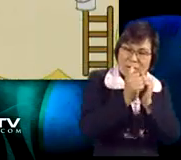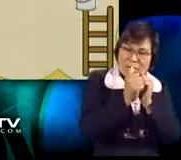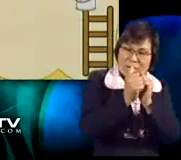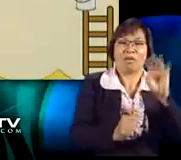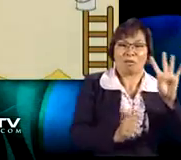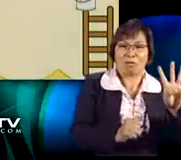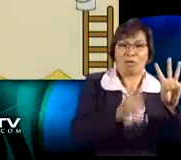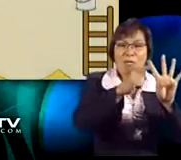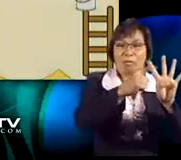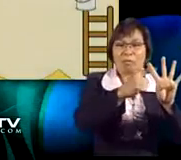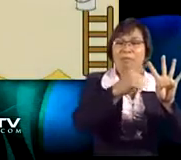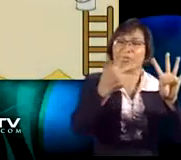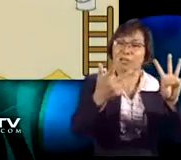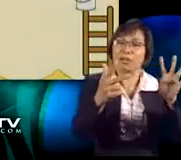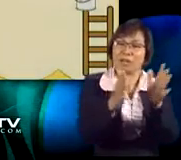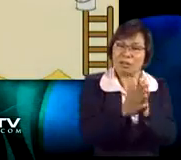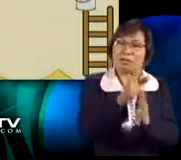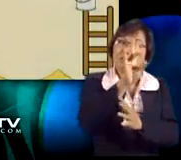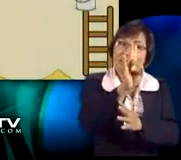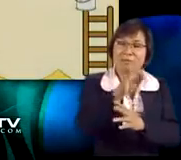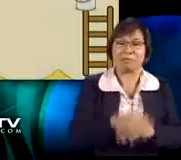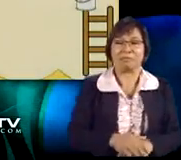We add the whole numbers together.